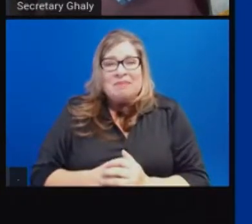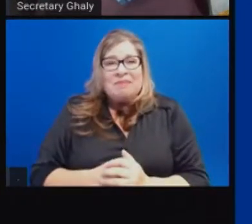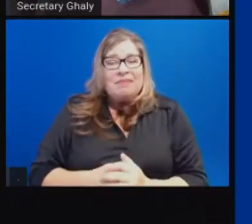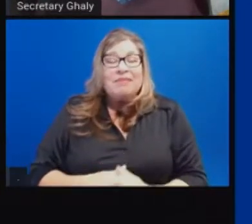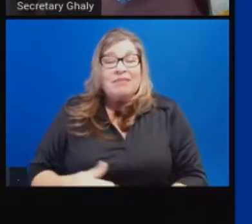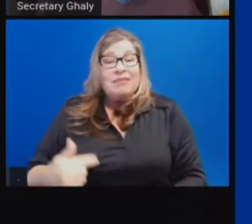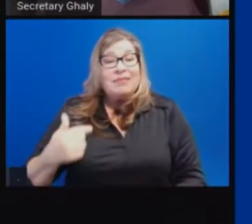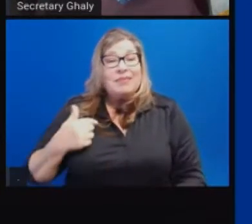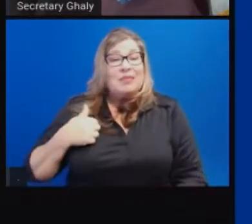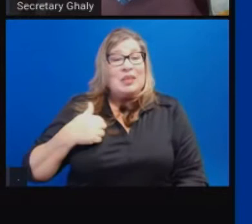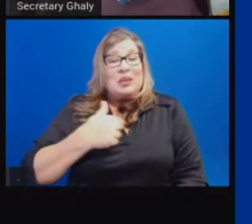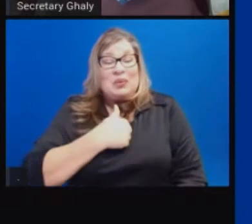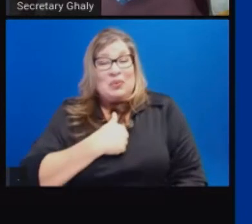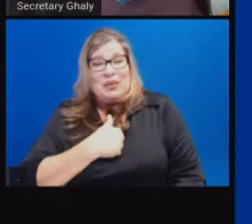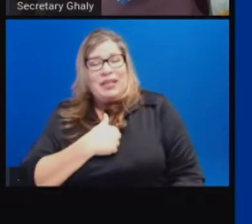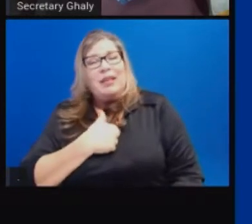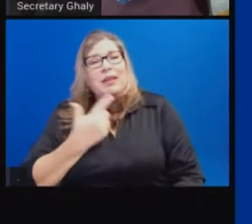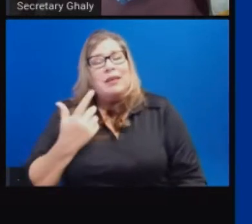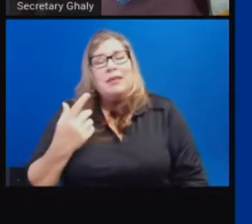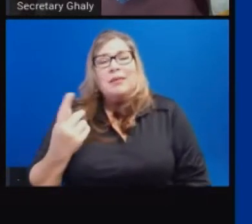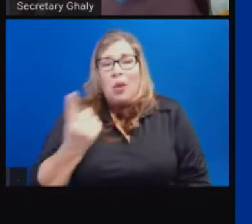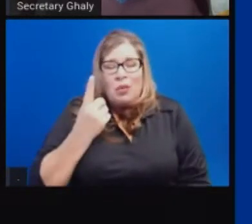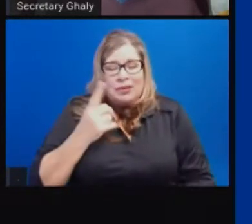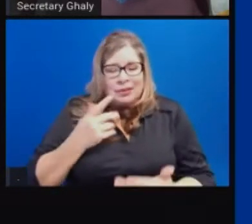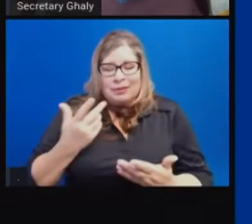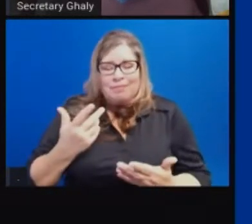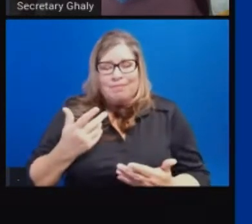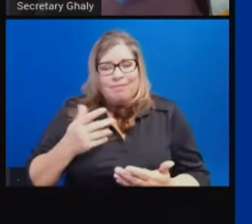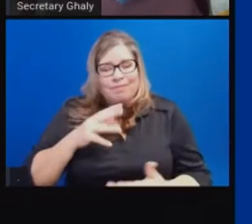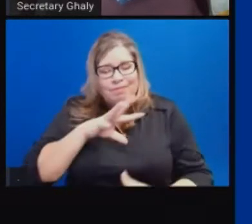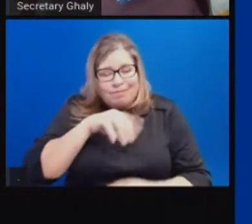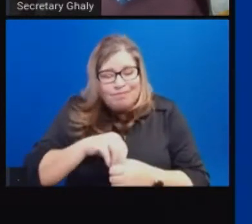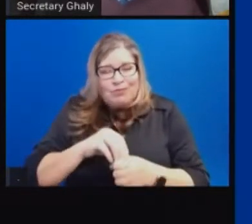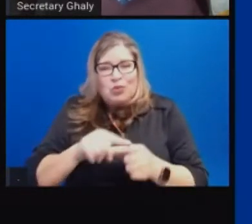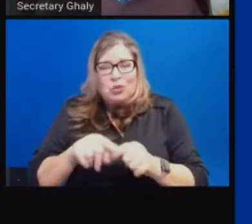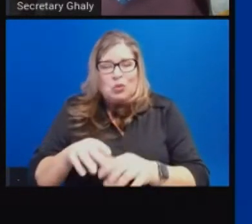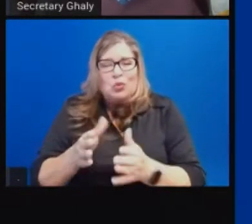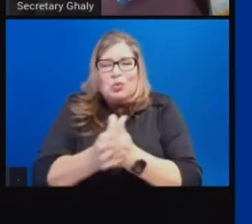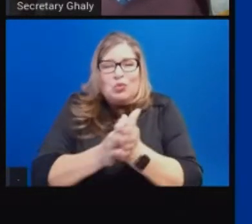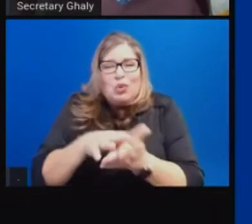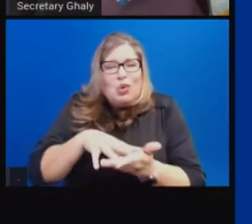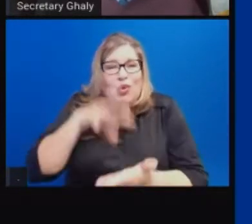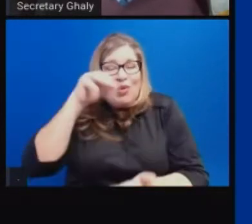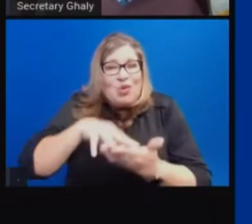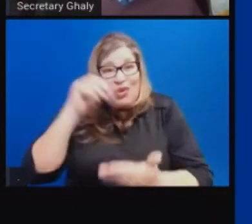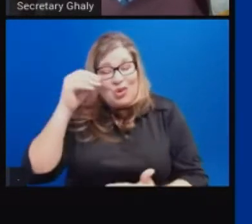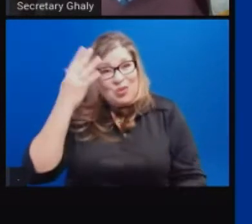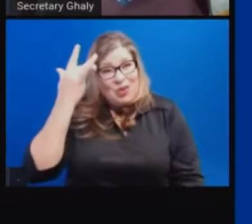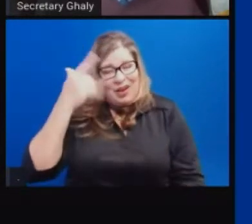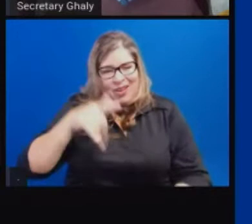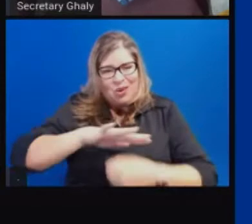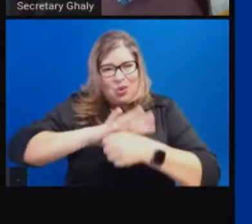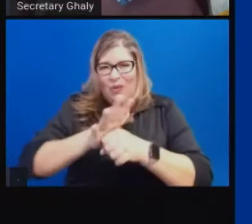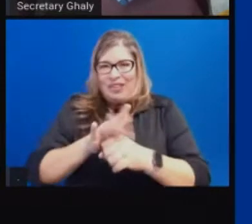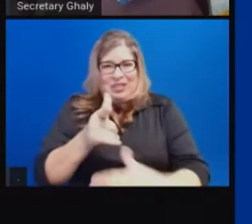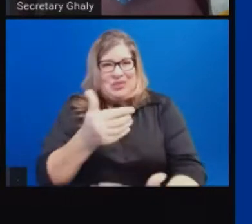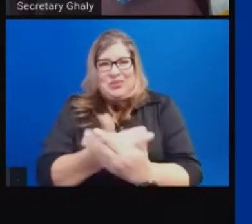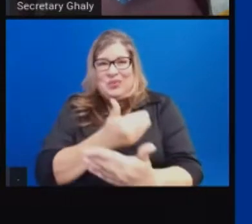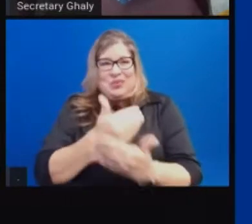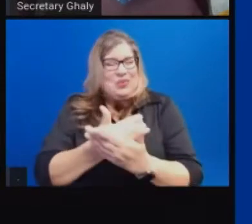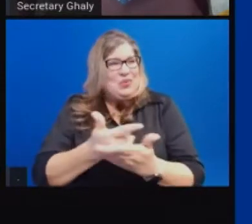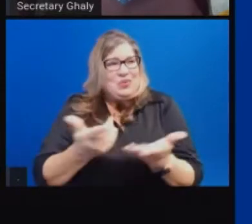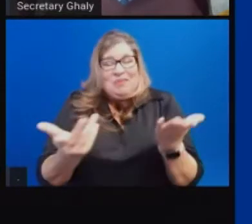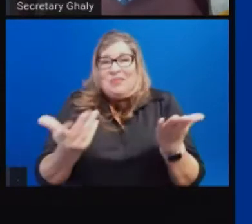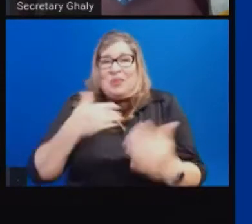team that were the fastest learners about COVID. COVID is like an opponent we've never seen before. We don't have game film